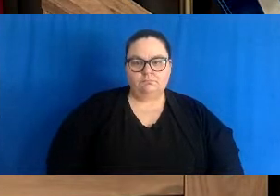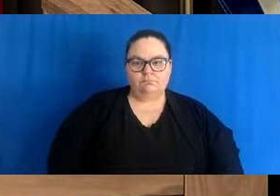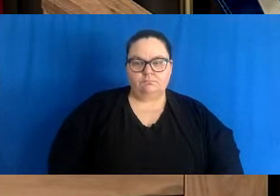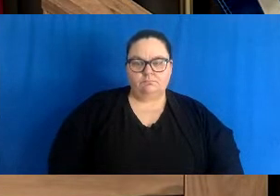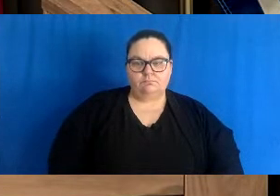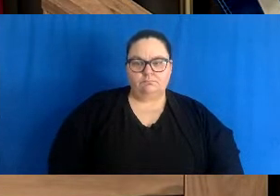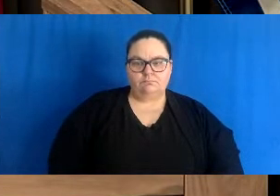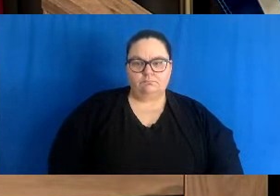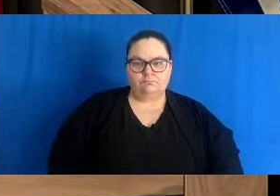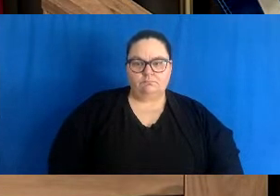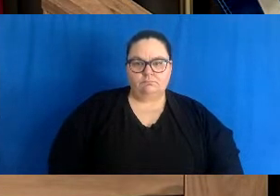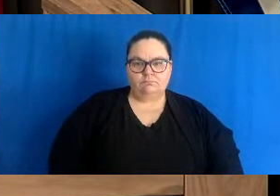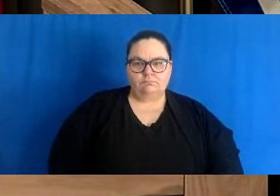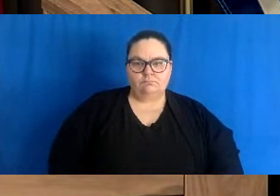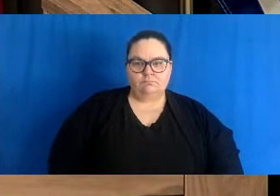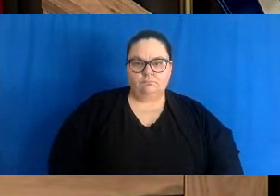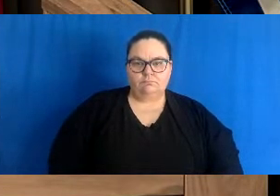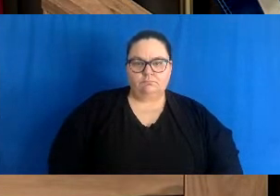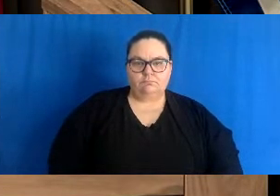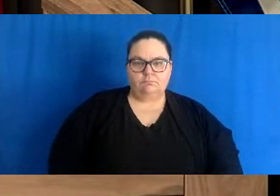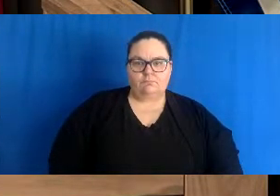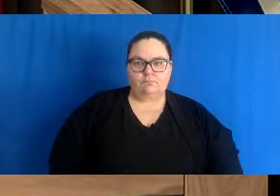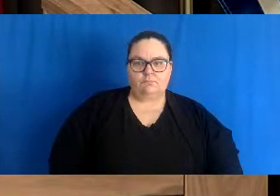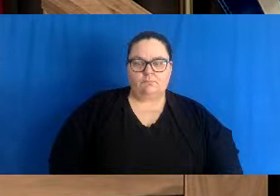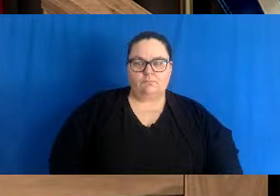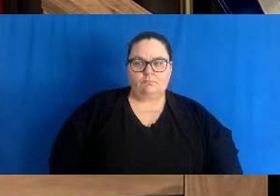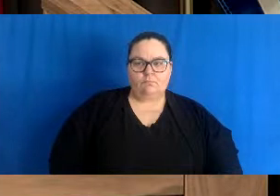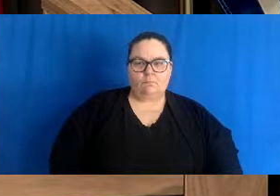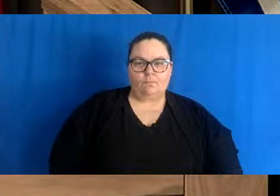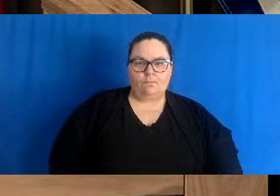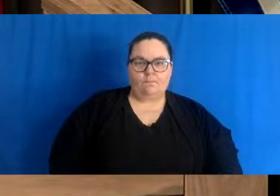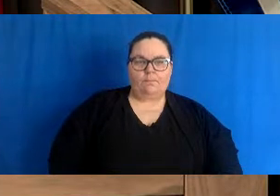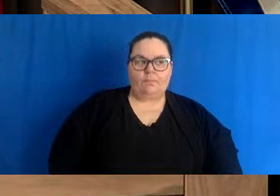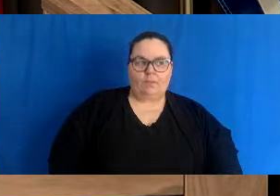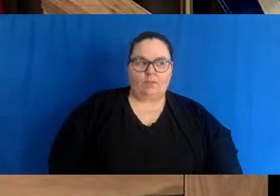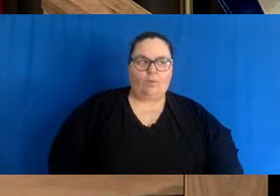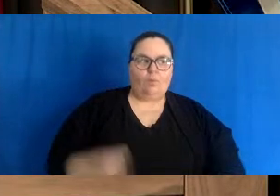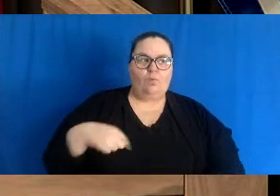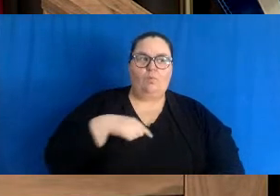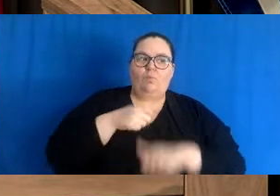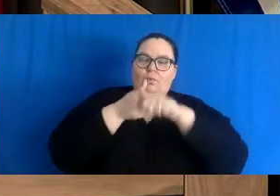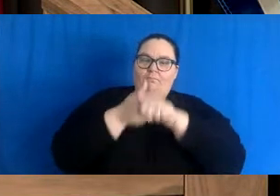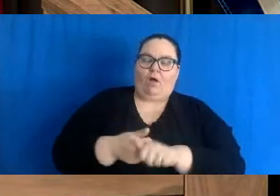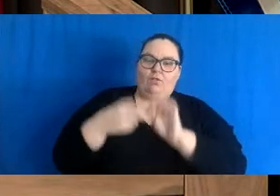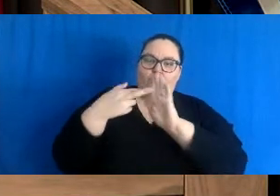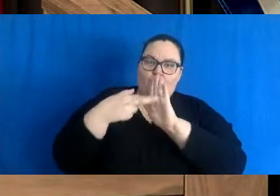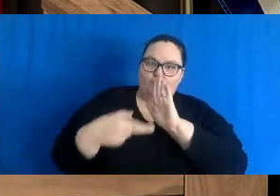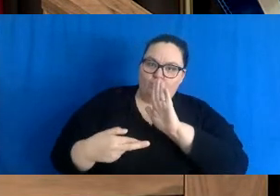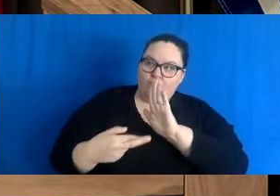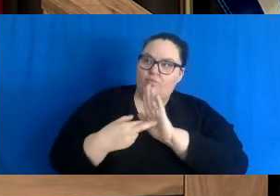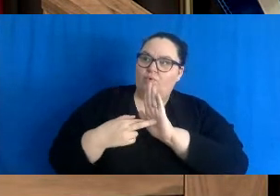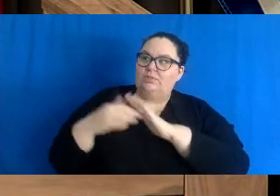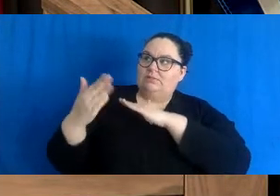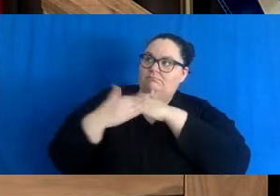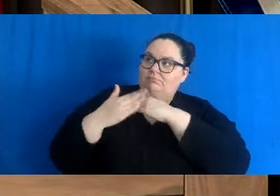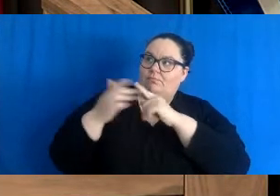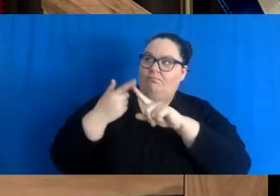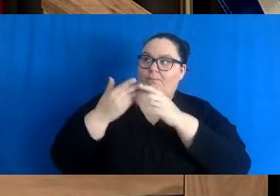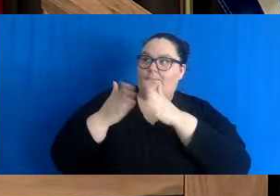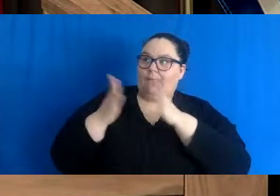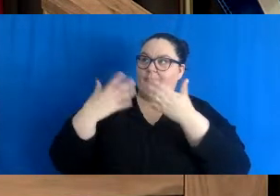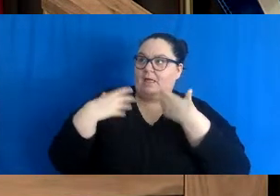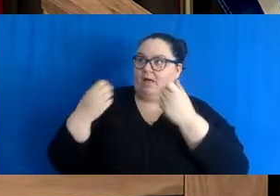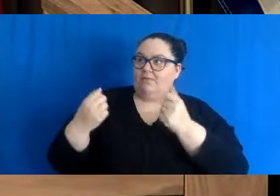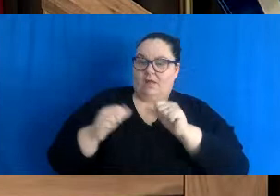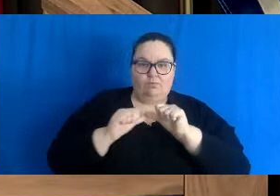province. We have followed the rules and advice and it has gotten this far and it will get